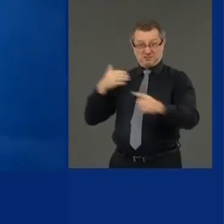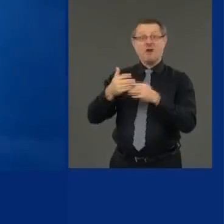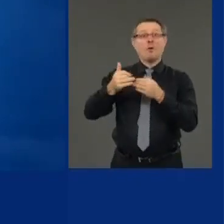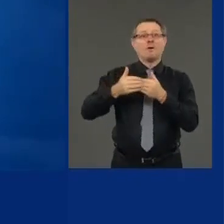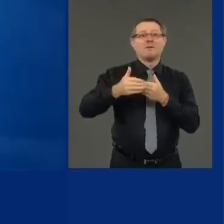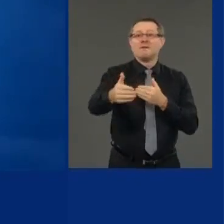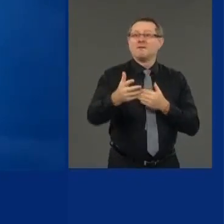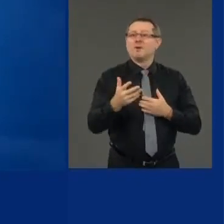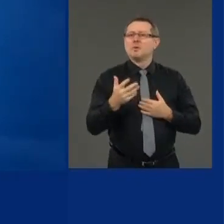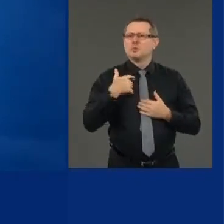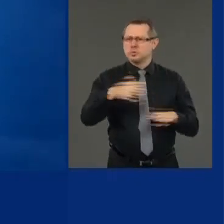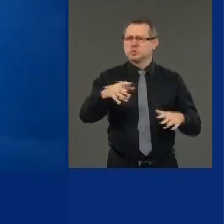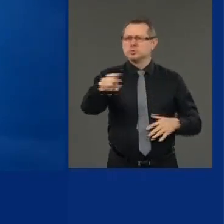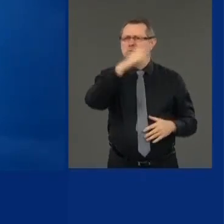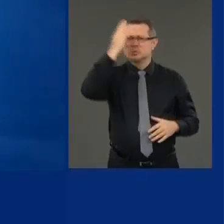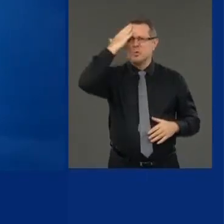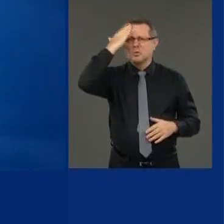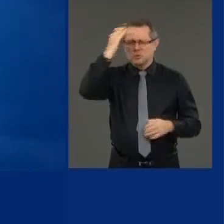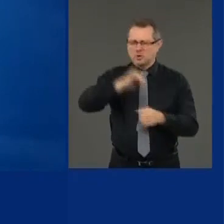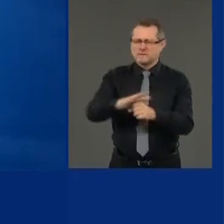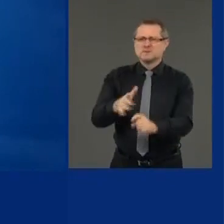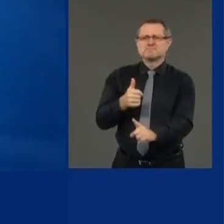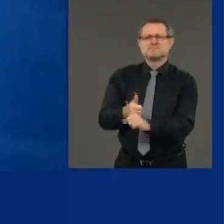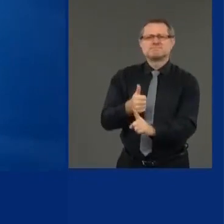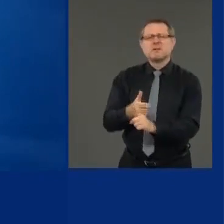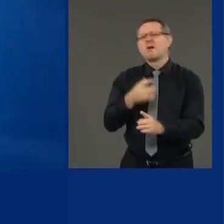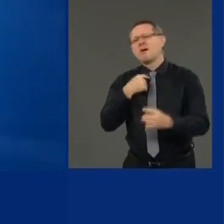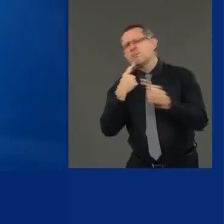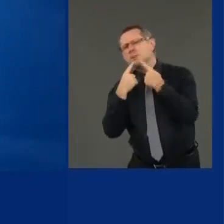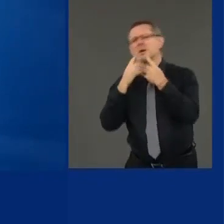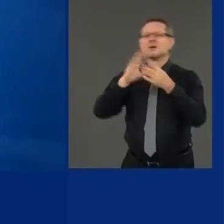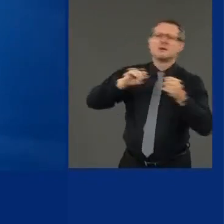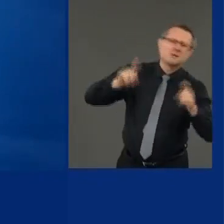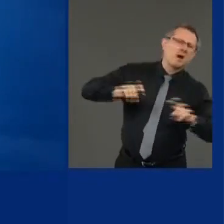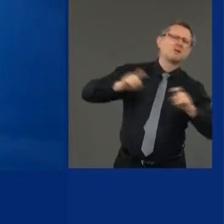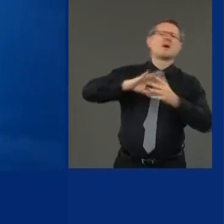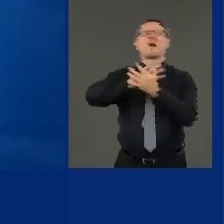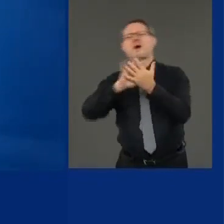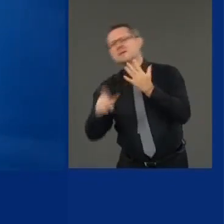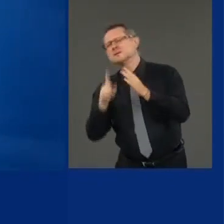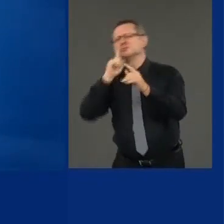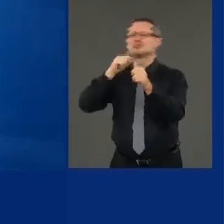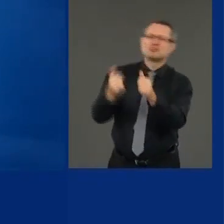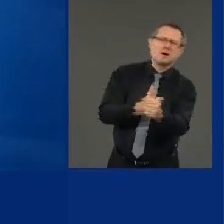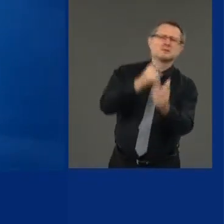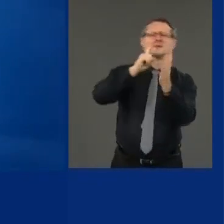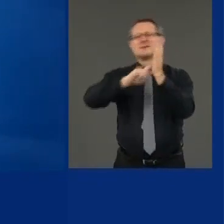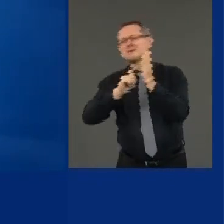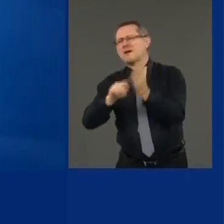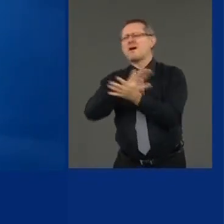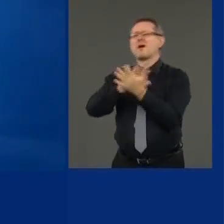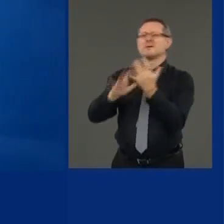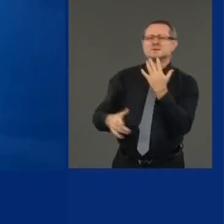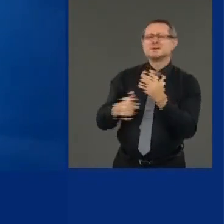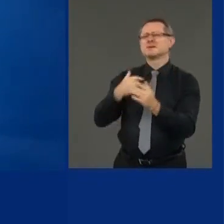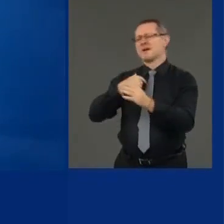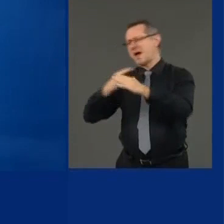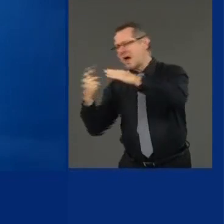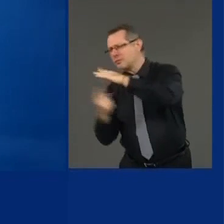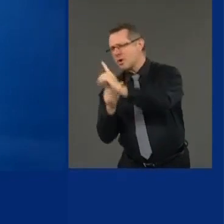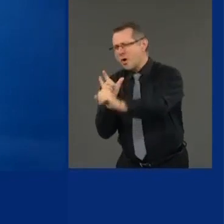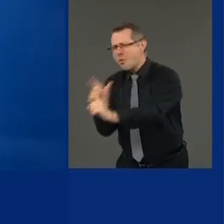about. We've been talking about testing and tracing and quarantine. It's been six months. Let's at least learn the lesson